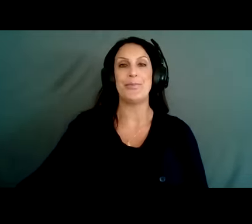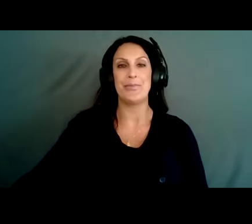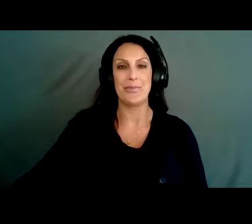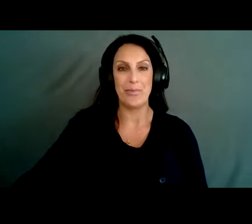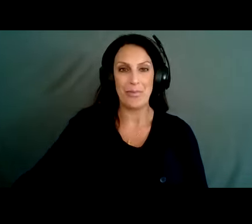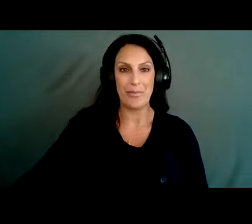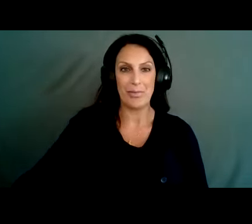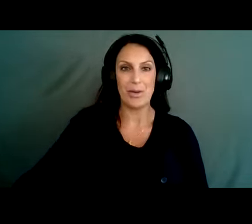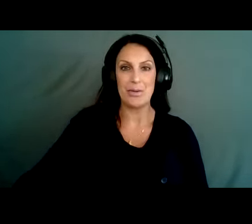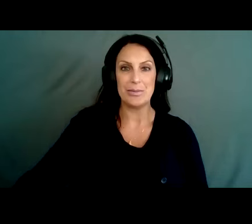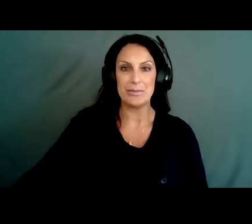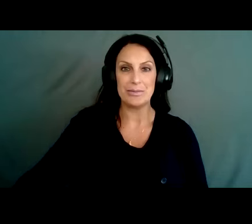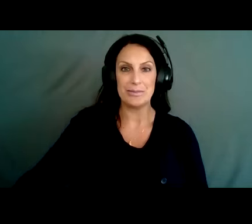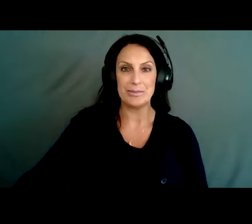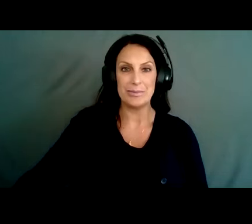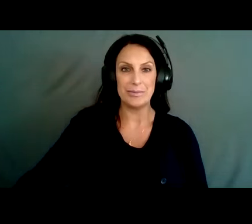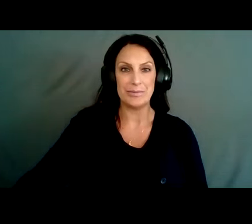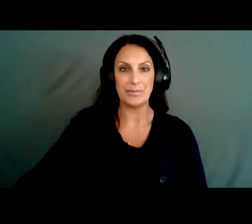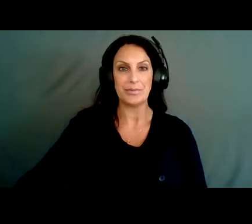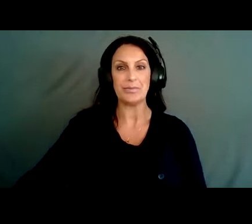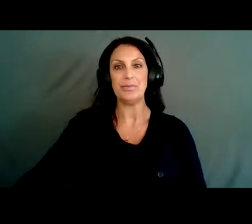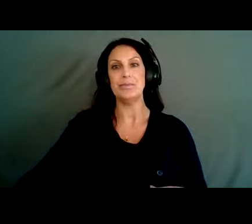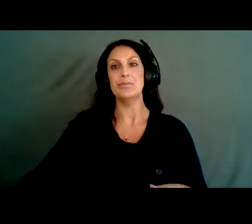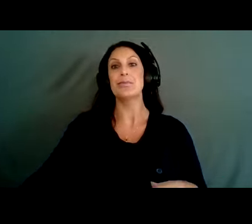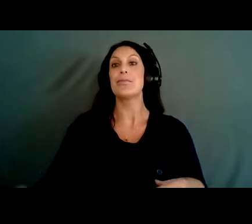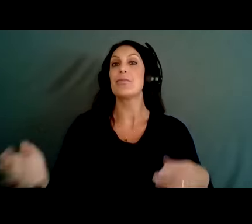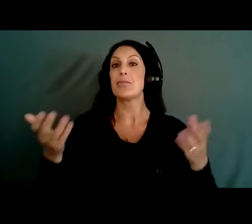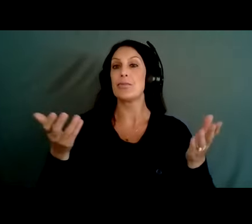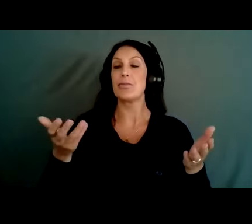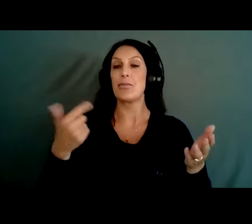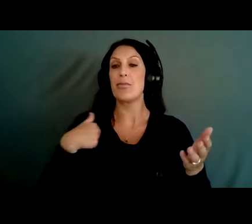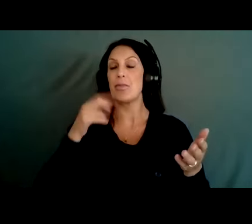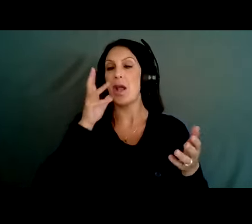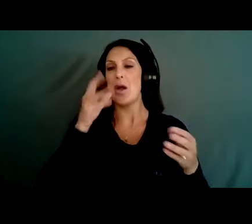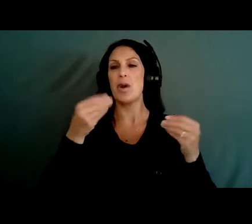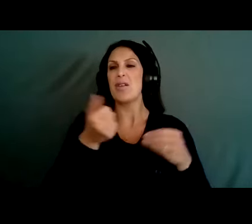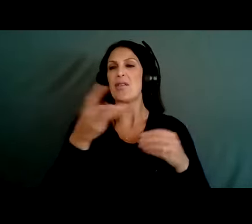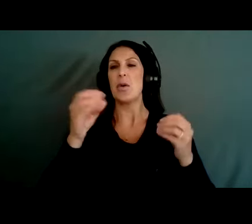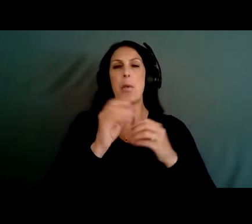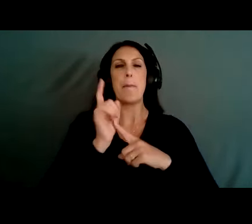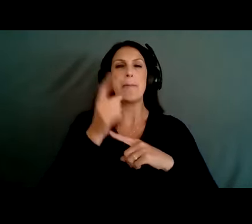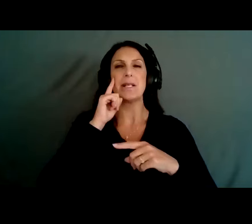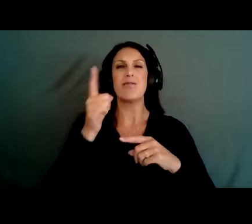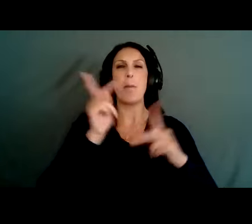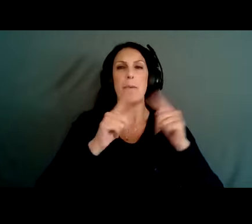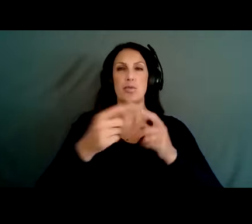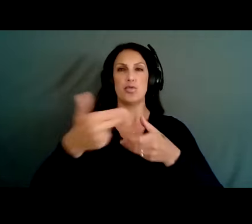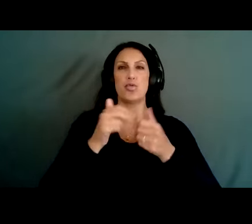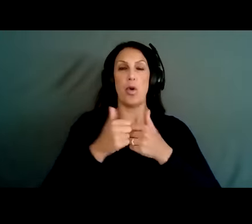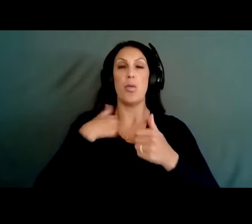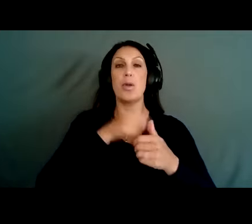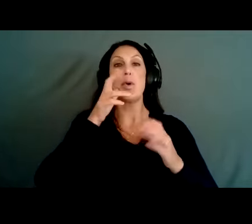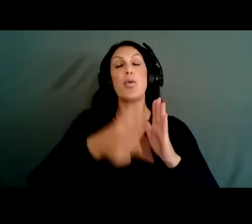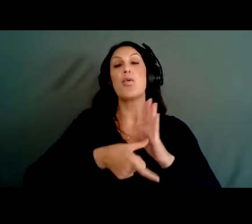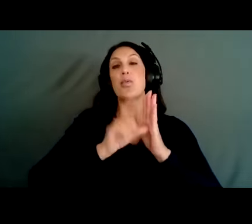So, thank you. Great. How about we'll, I'm going to give a few more minutes for more people to join us. We'll review the